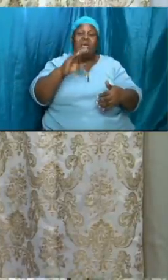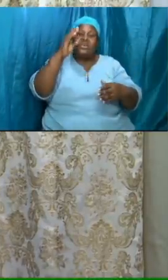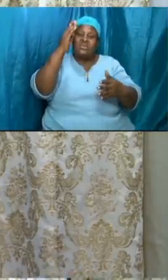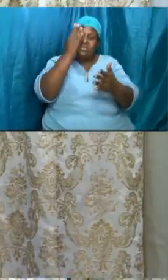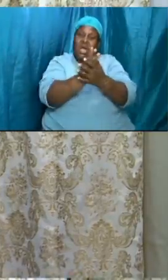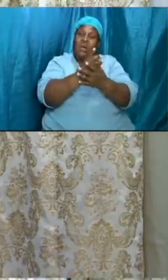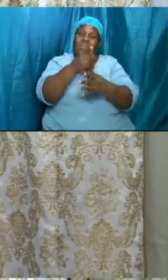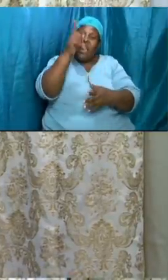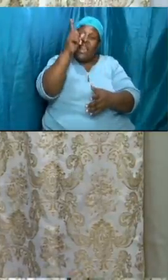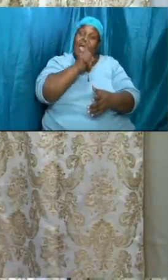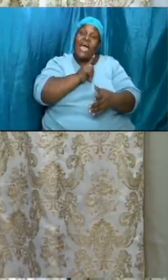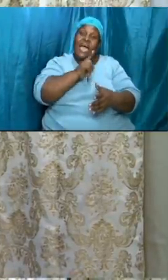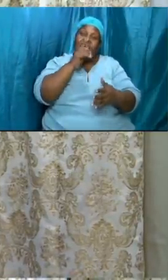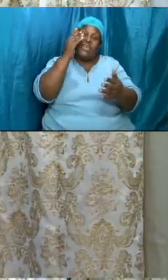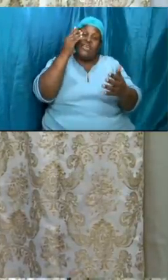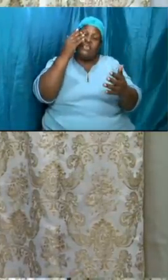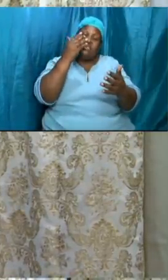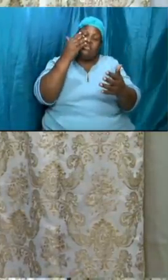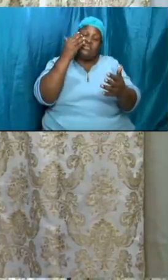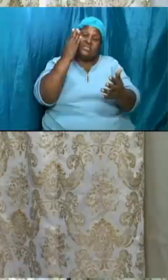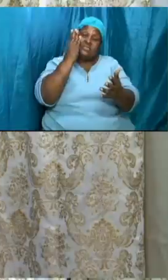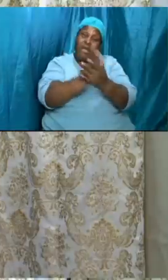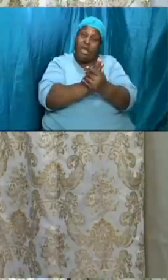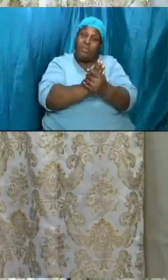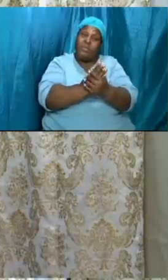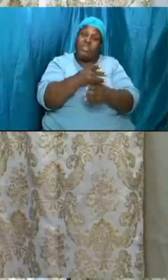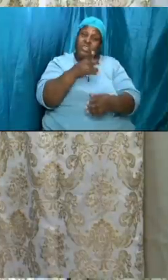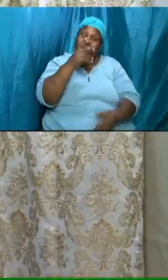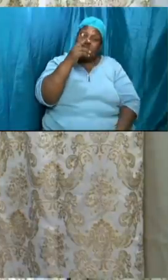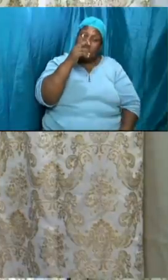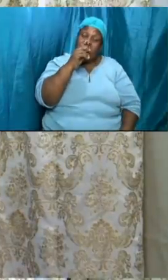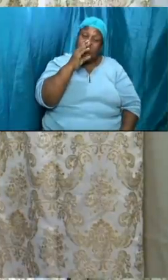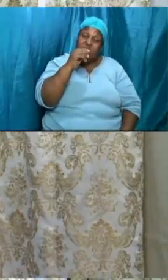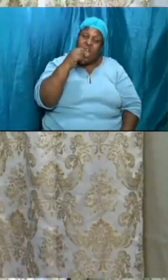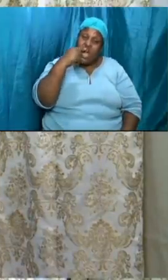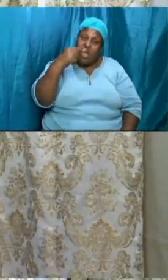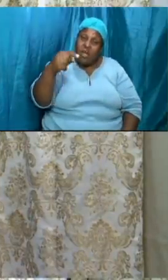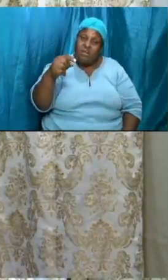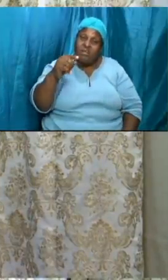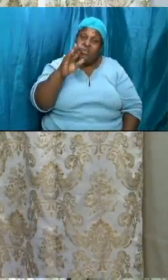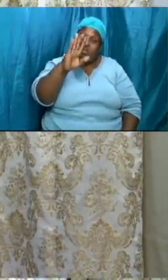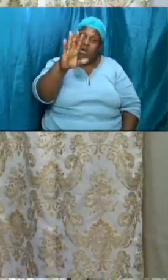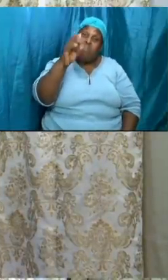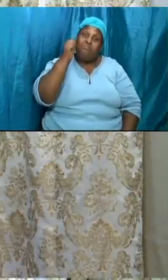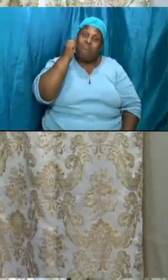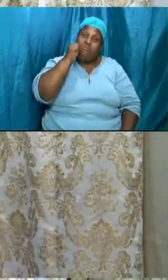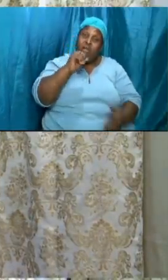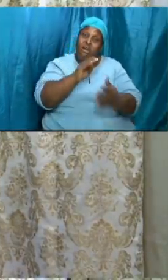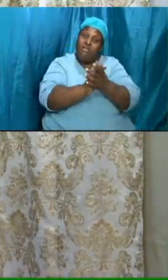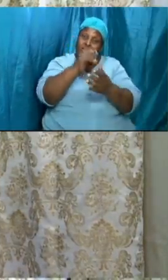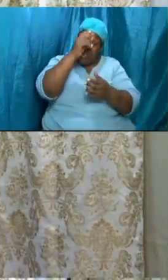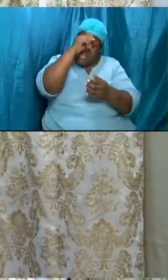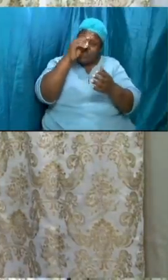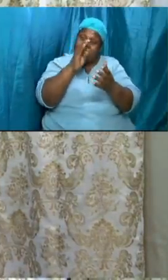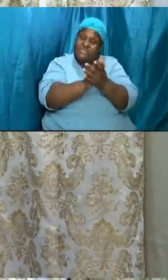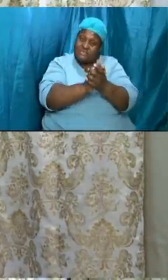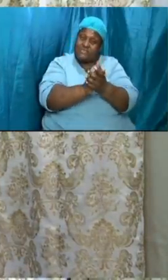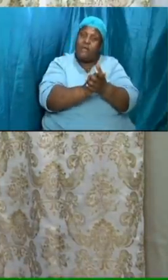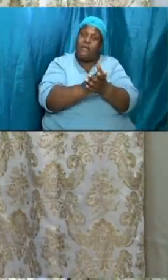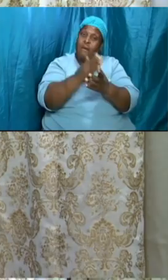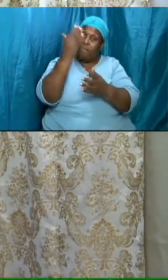biting stop the bad living you know i have something to talk about marriages you know